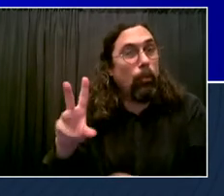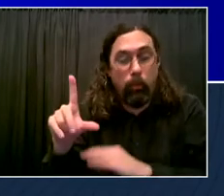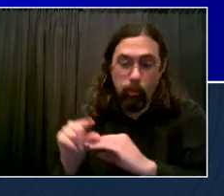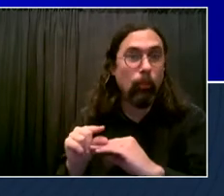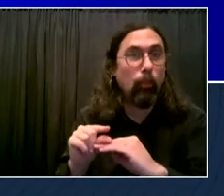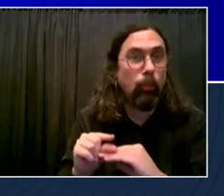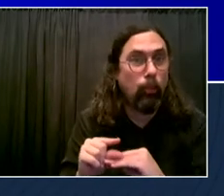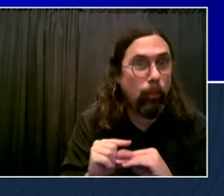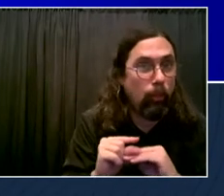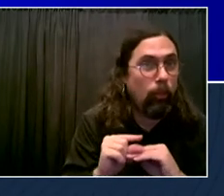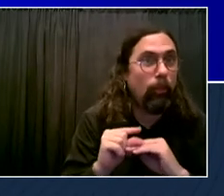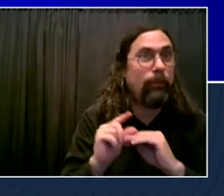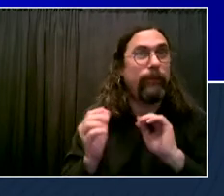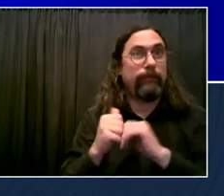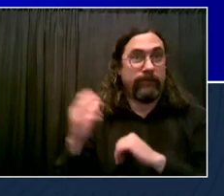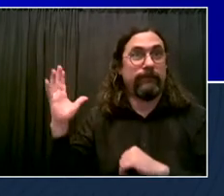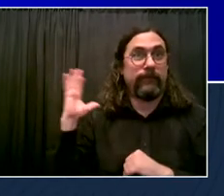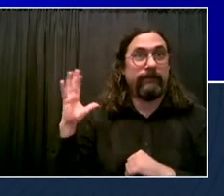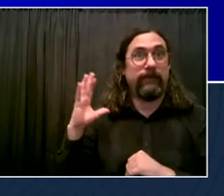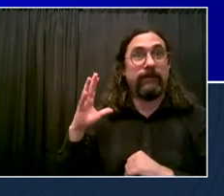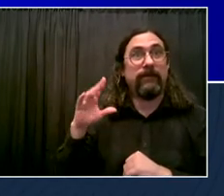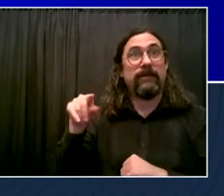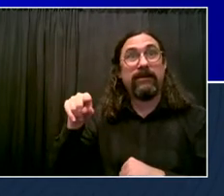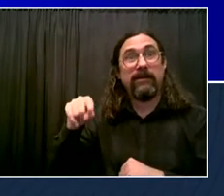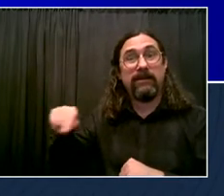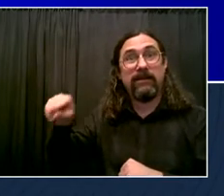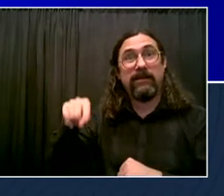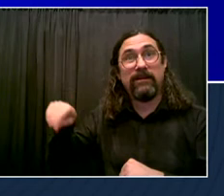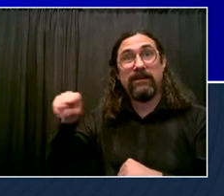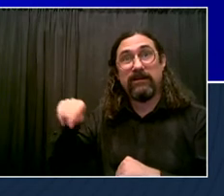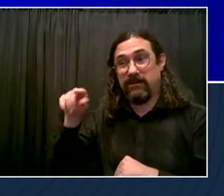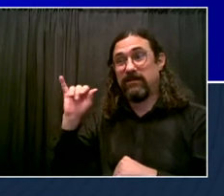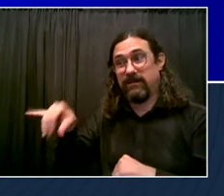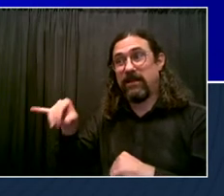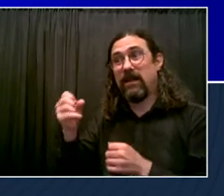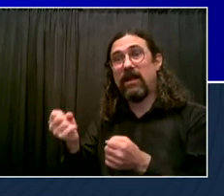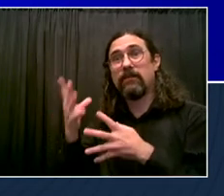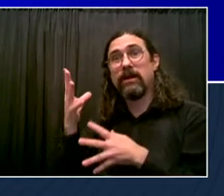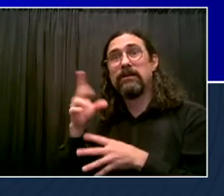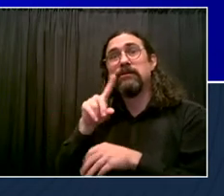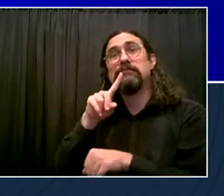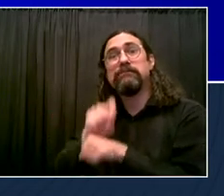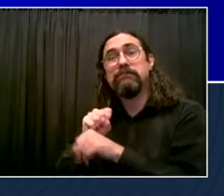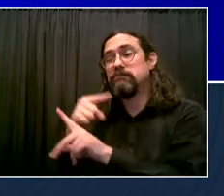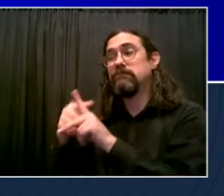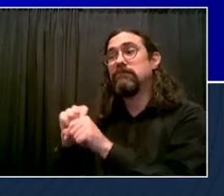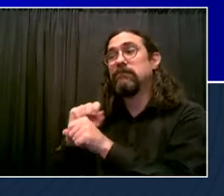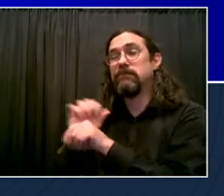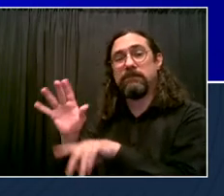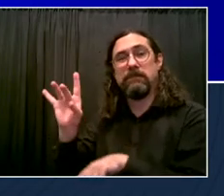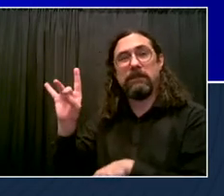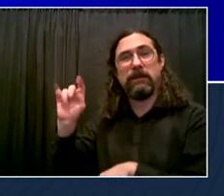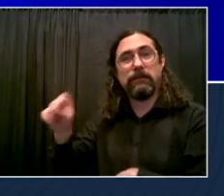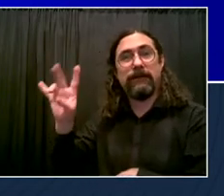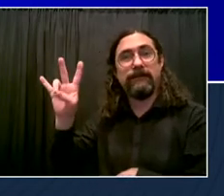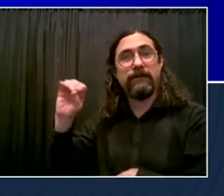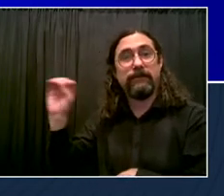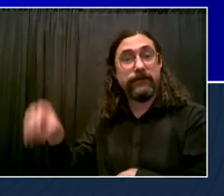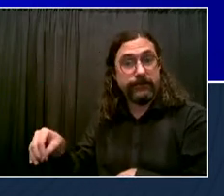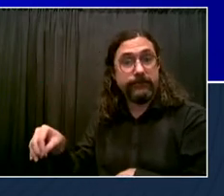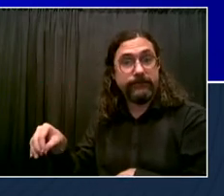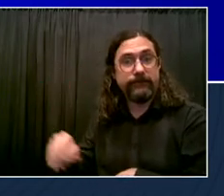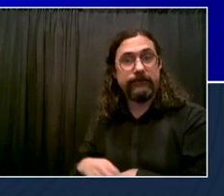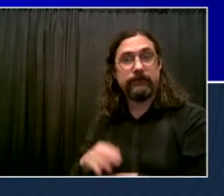confirmed positivity among the folks in the hospitals. Hospitalization rate, 0.46 per